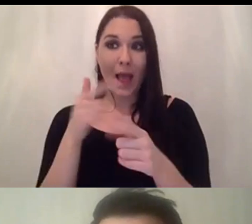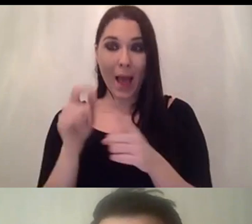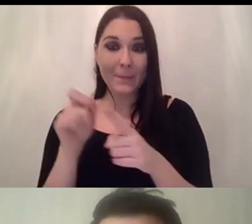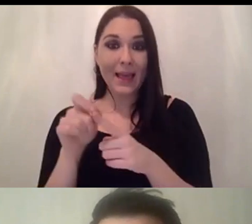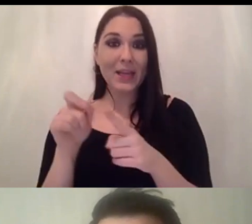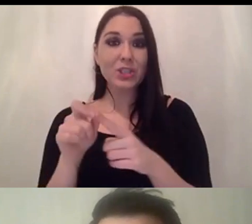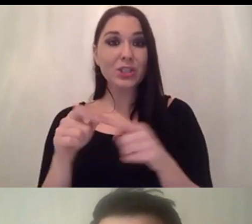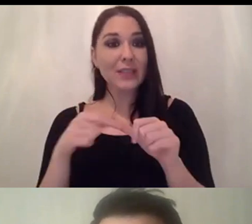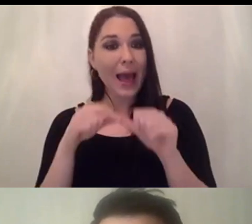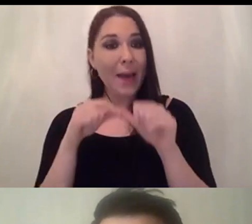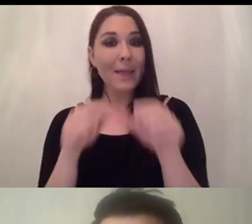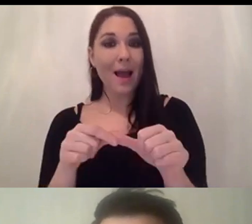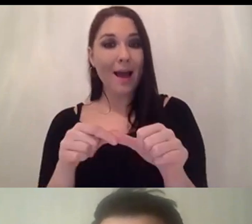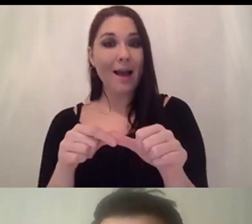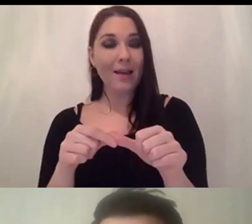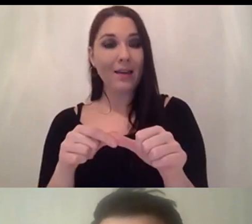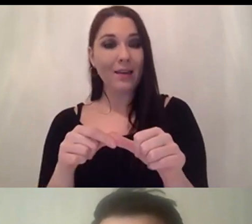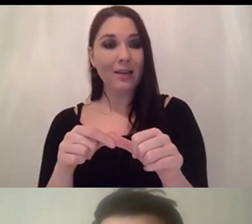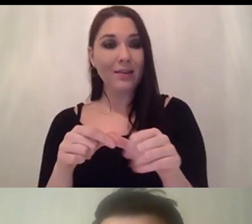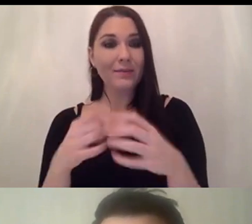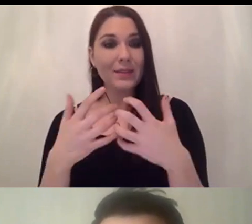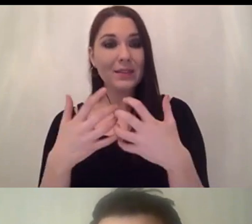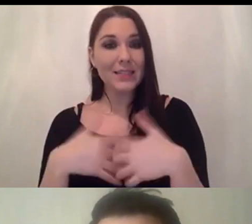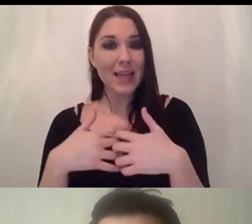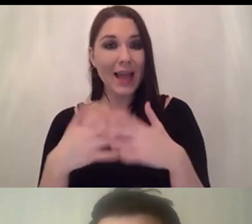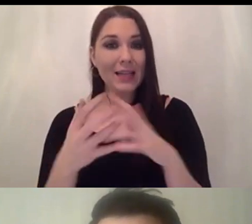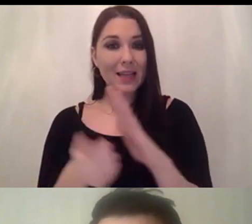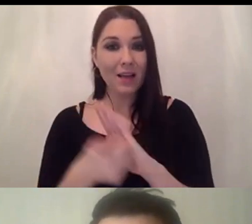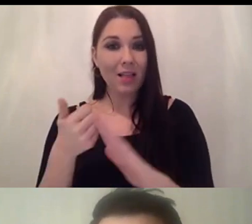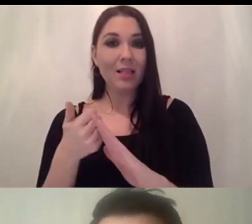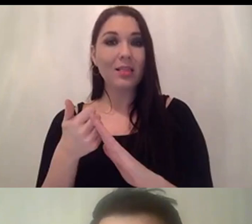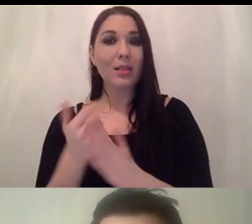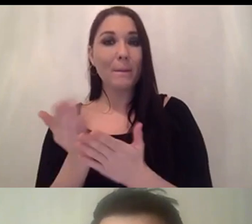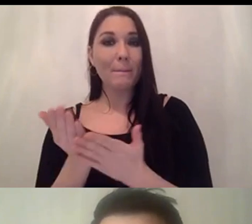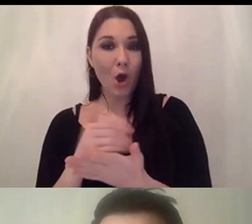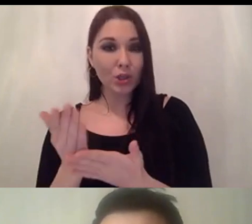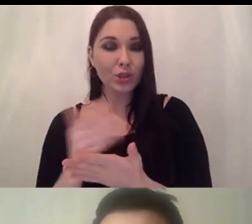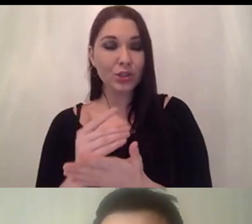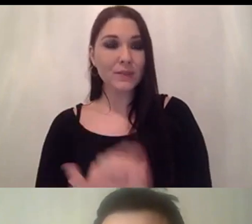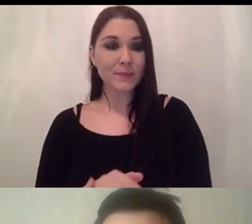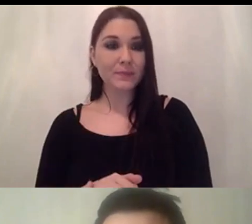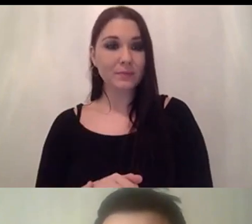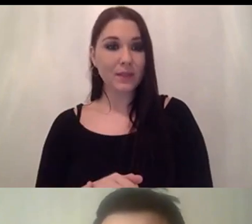applied part instead of the technical or theoretical part of the poking yeah